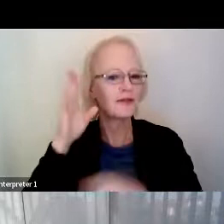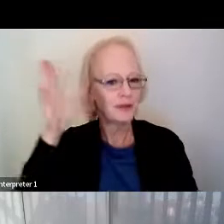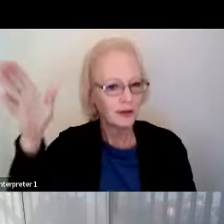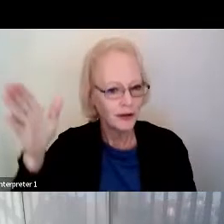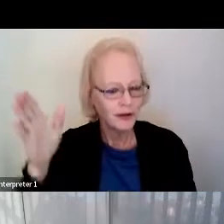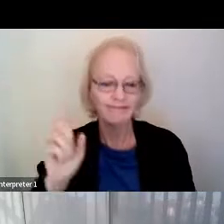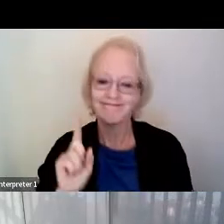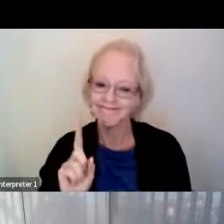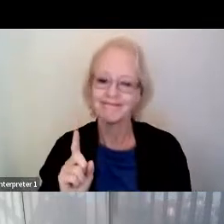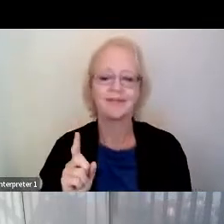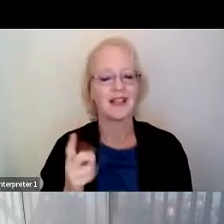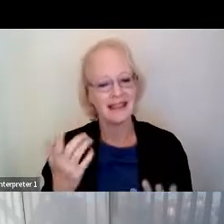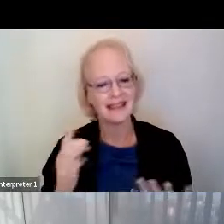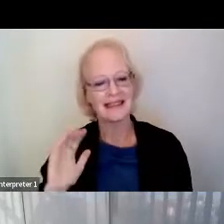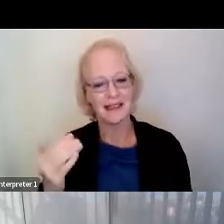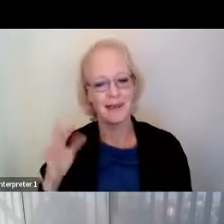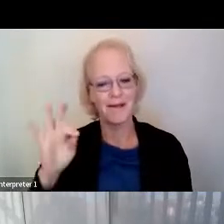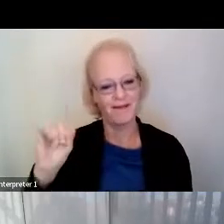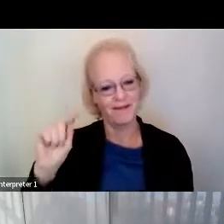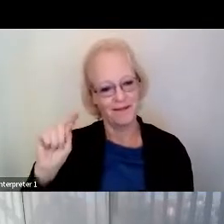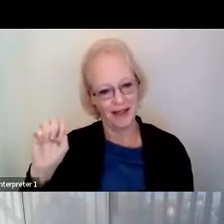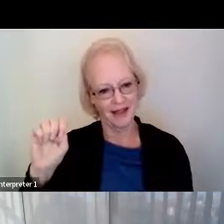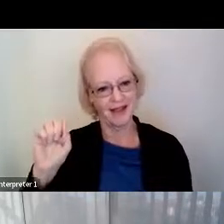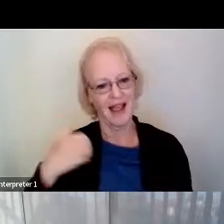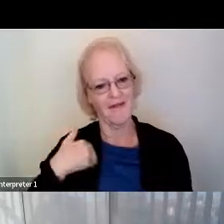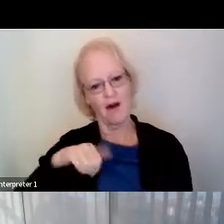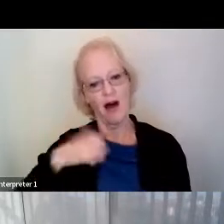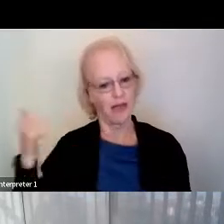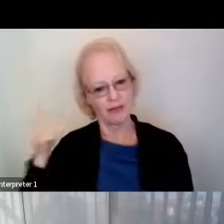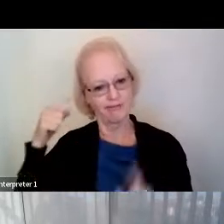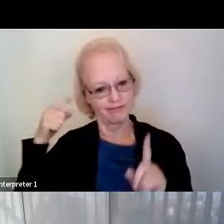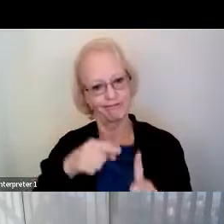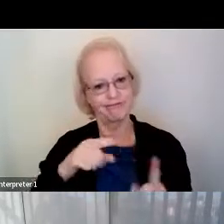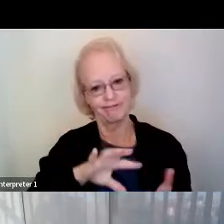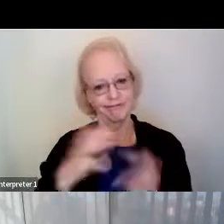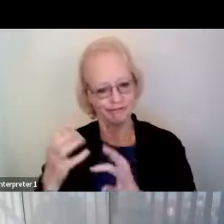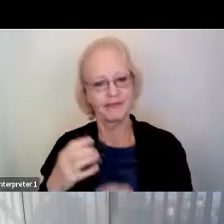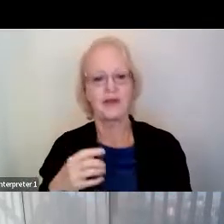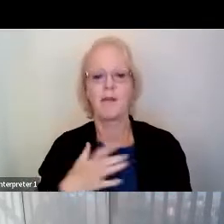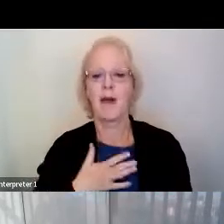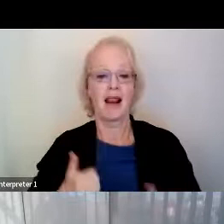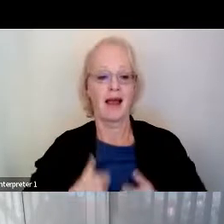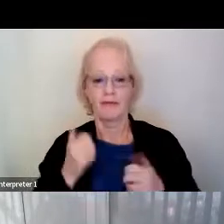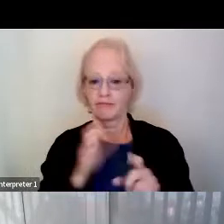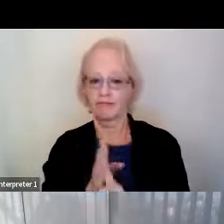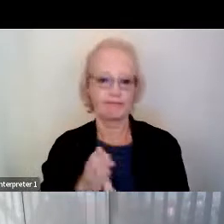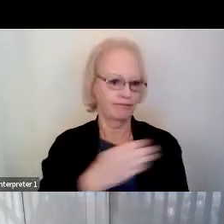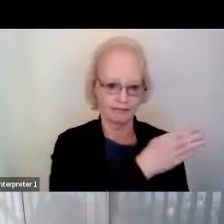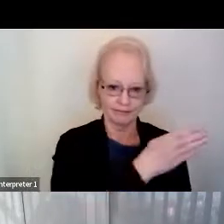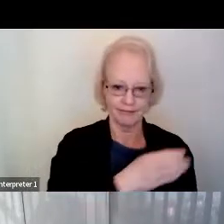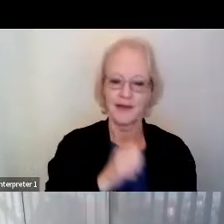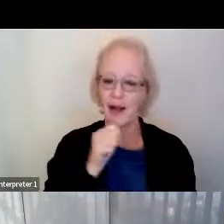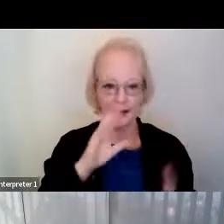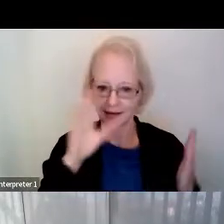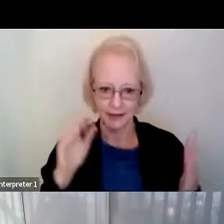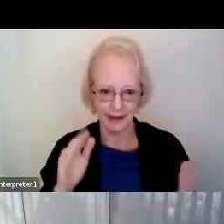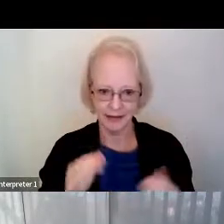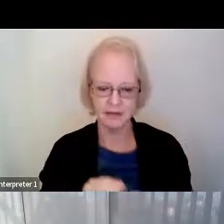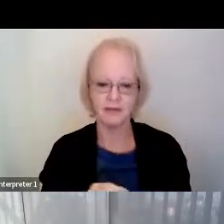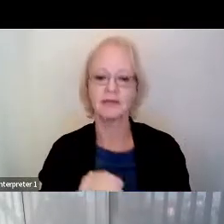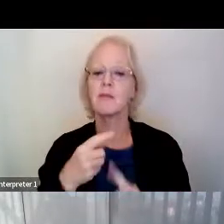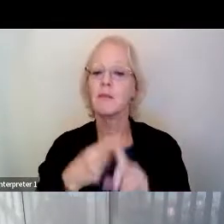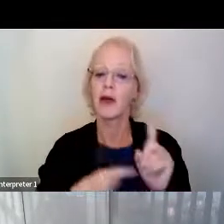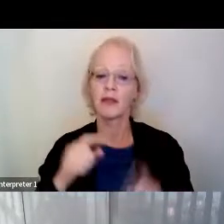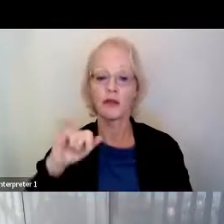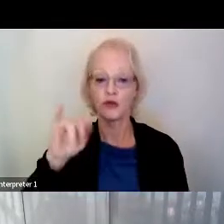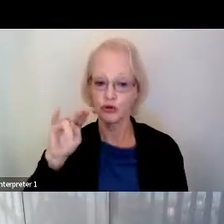Unfortunately, fate had other plans awaiting, and my life was about to go to an unexpected direction. In the month of June